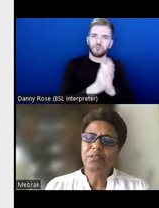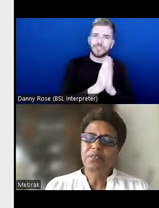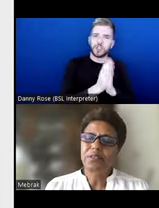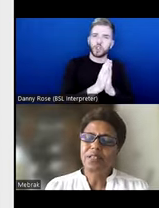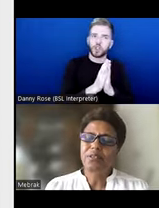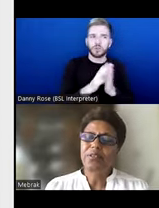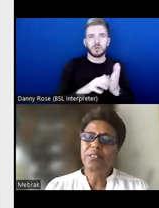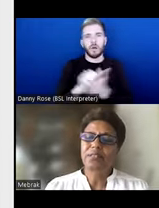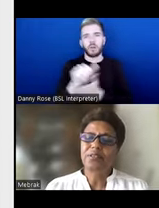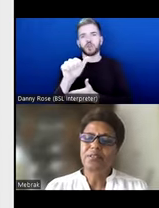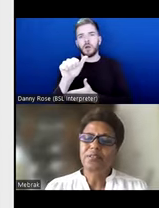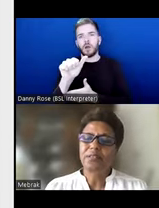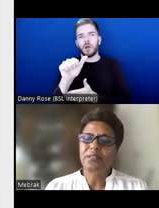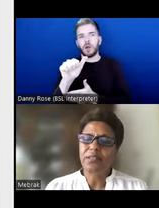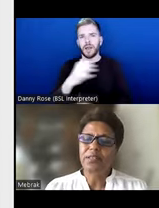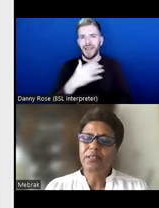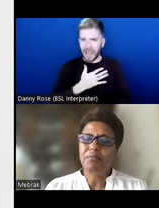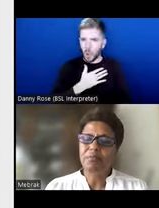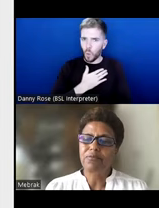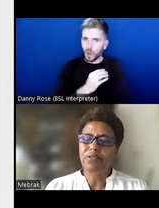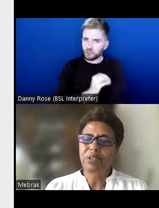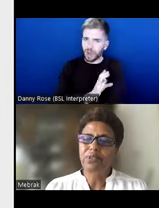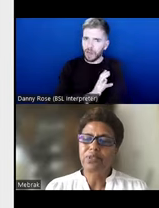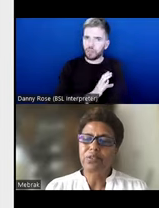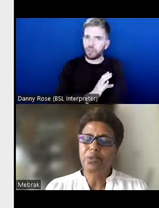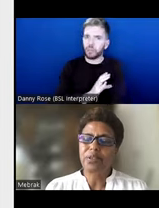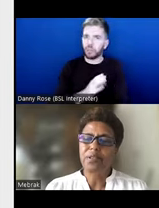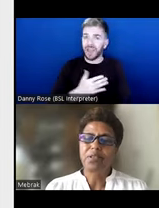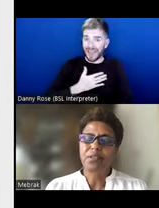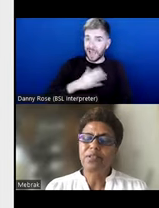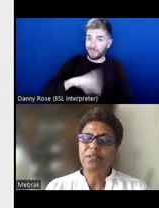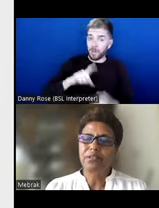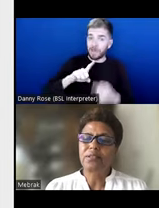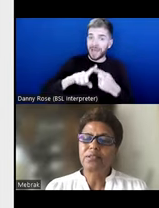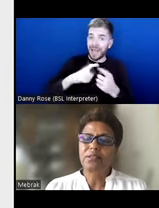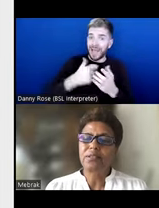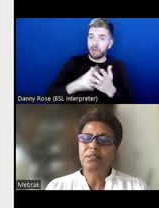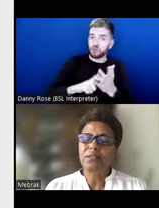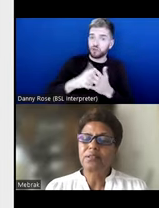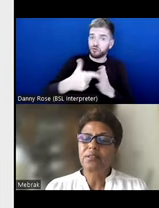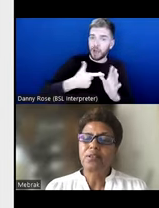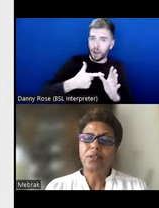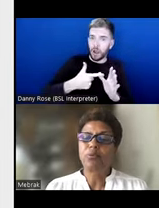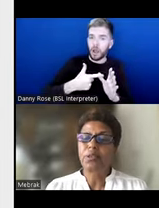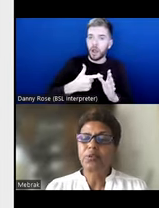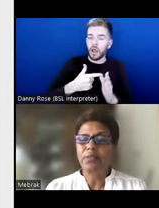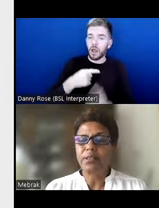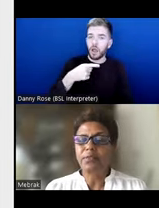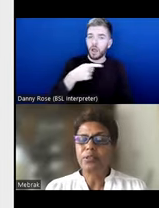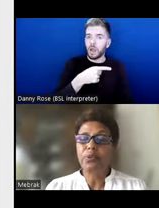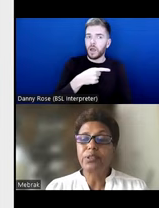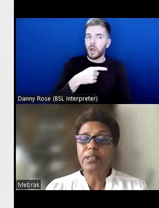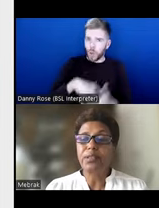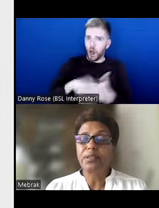our, our strengths, you know, I come from Eritrea, where religion and culture is a way of